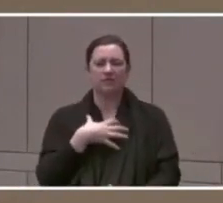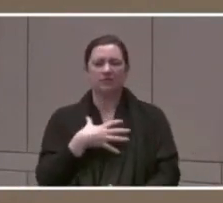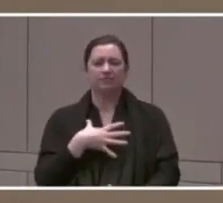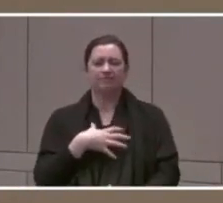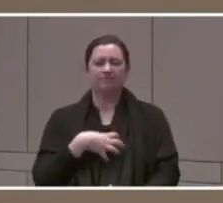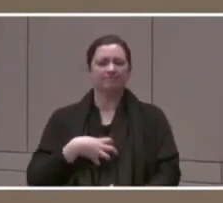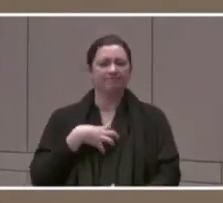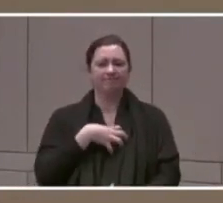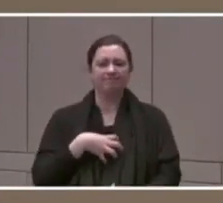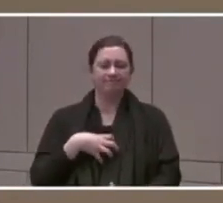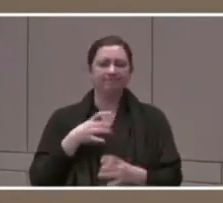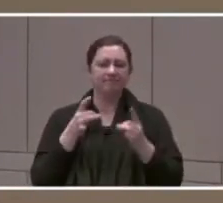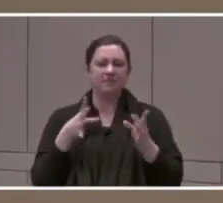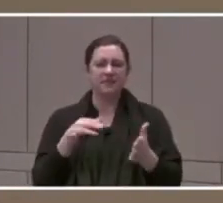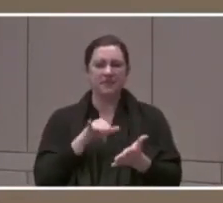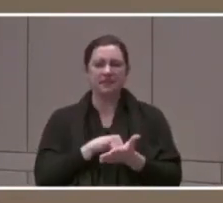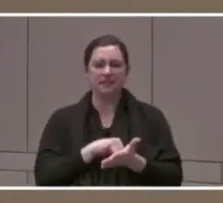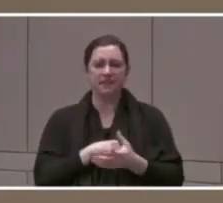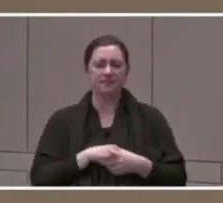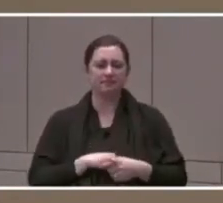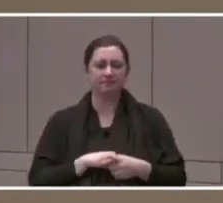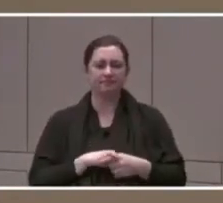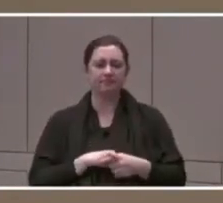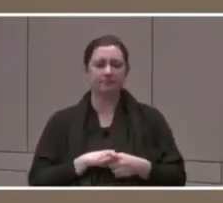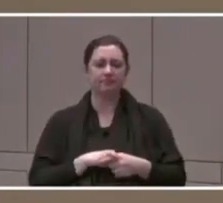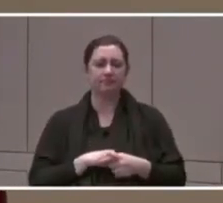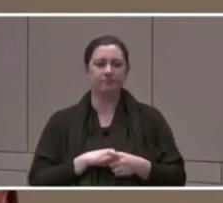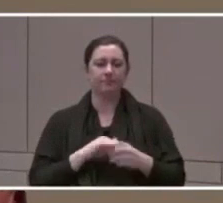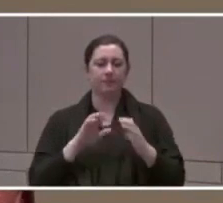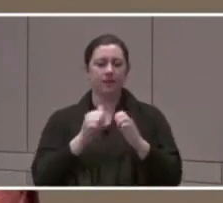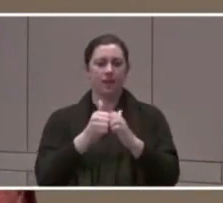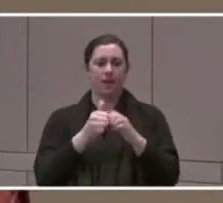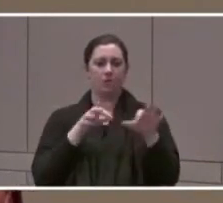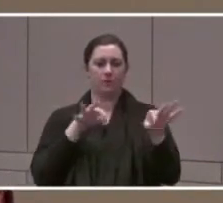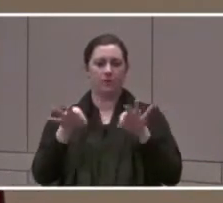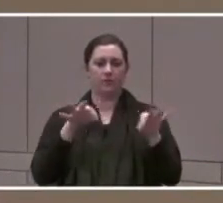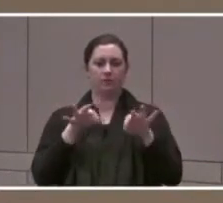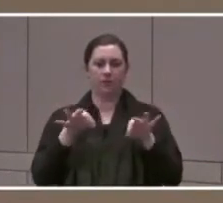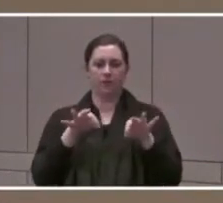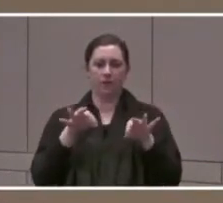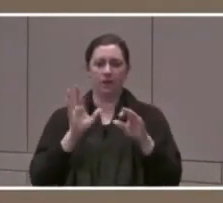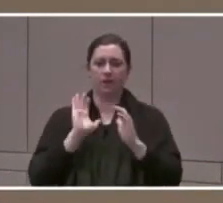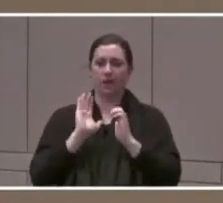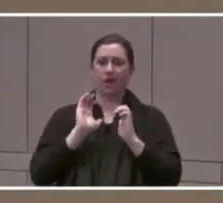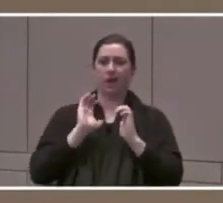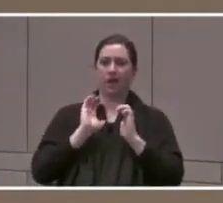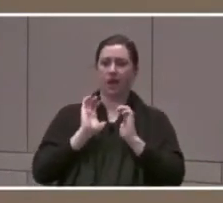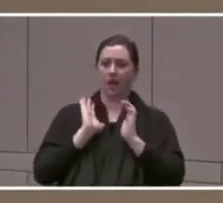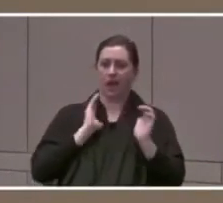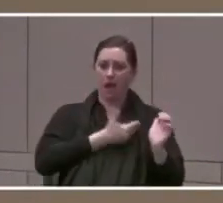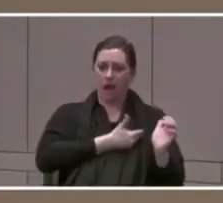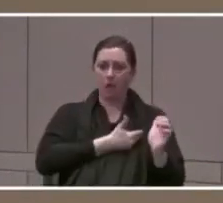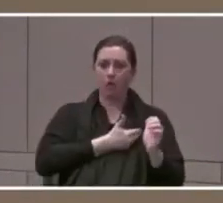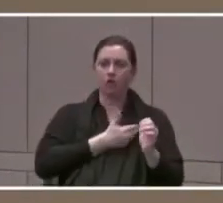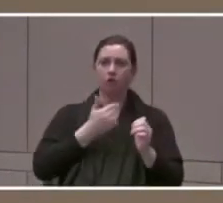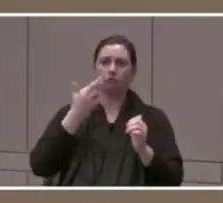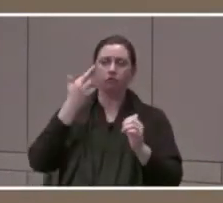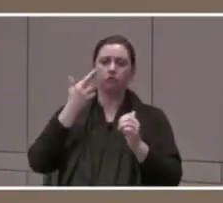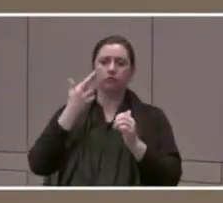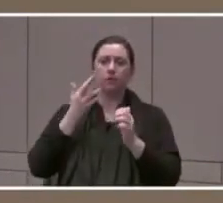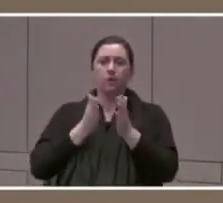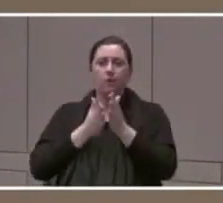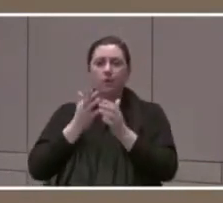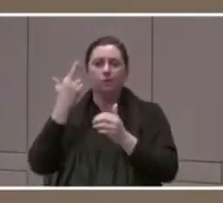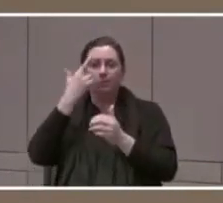there's a real disturbing framing of our motives, of the school board's motives. And,